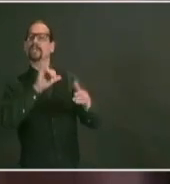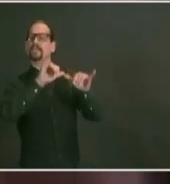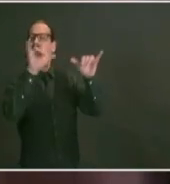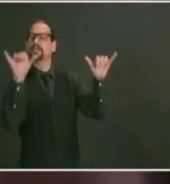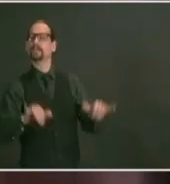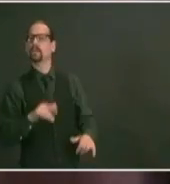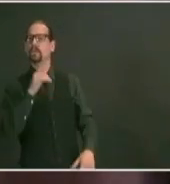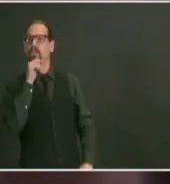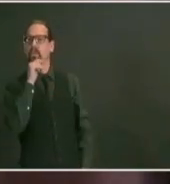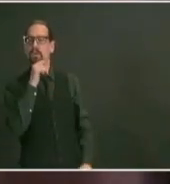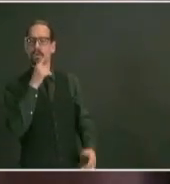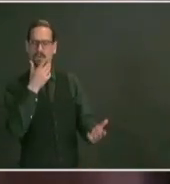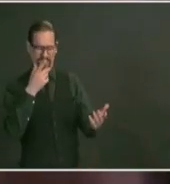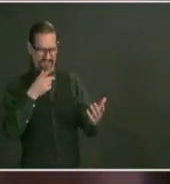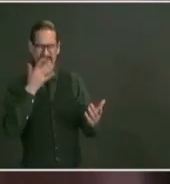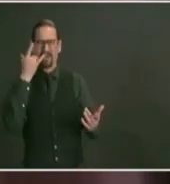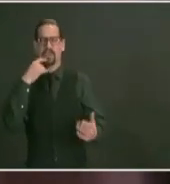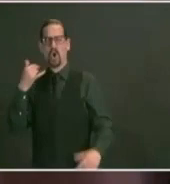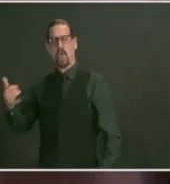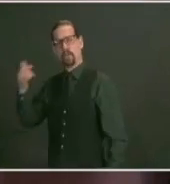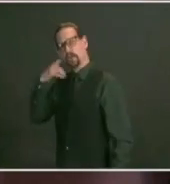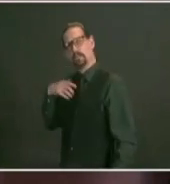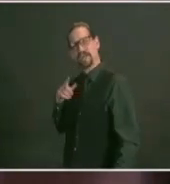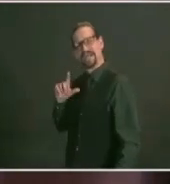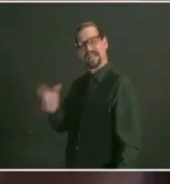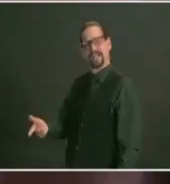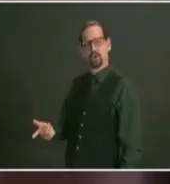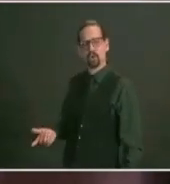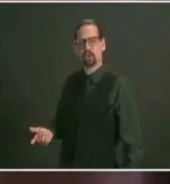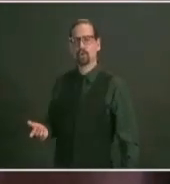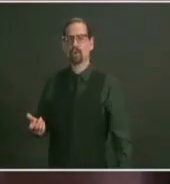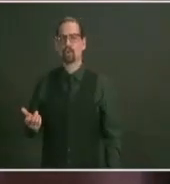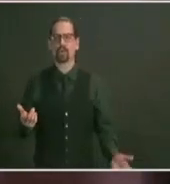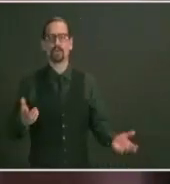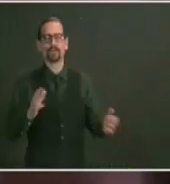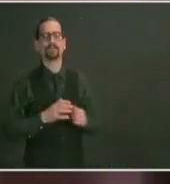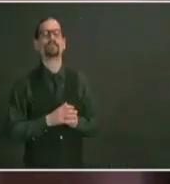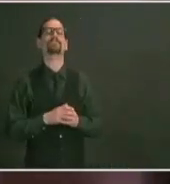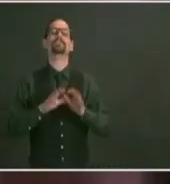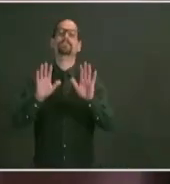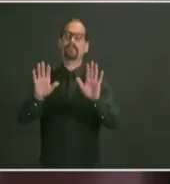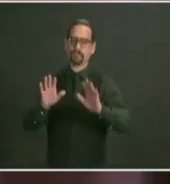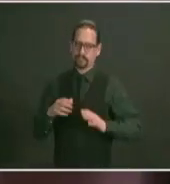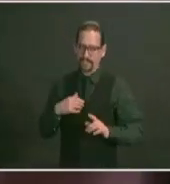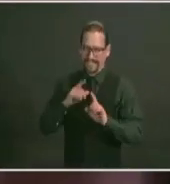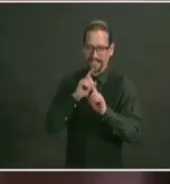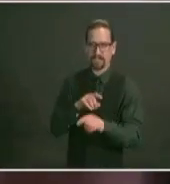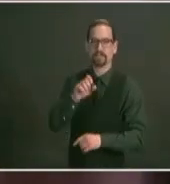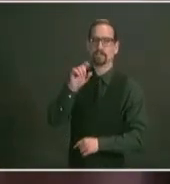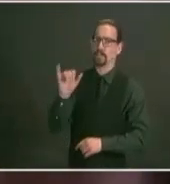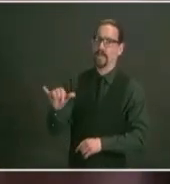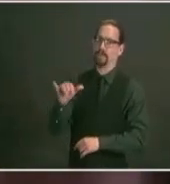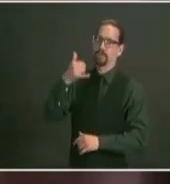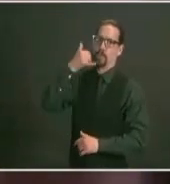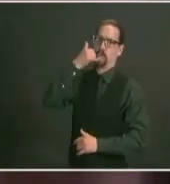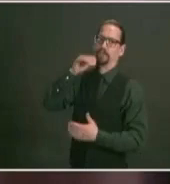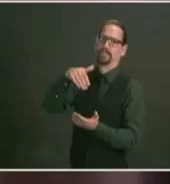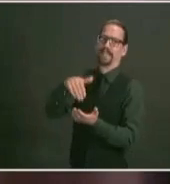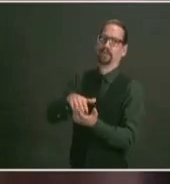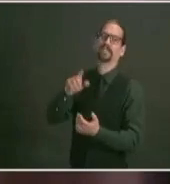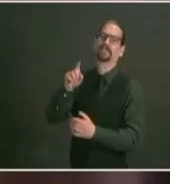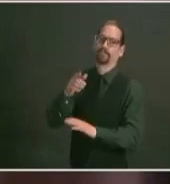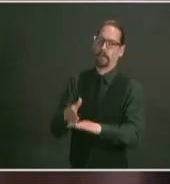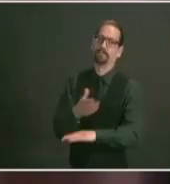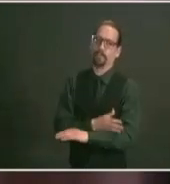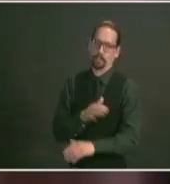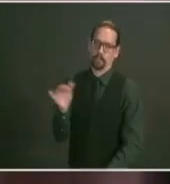what we are working on improving as we are adjusting to these numbers it's a part of the entire system